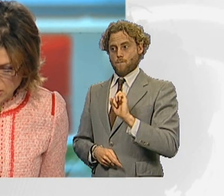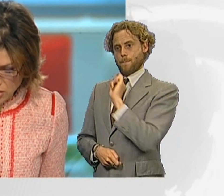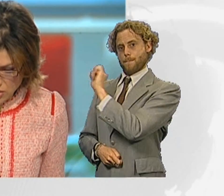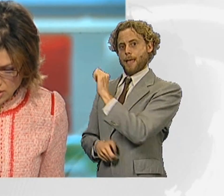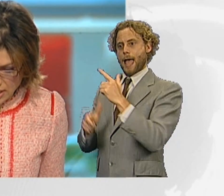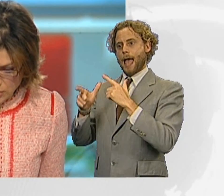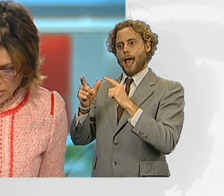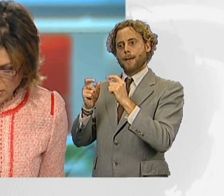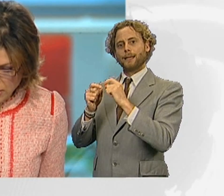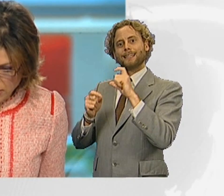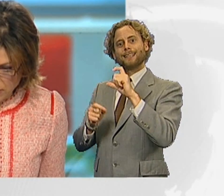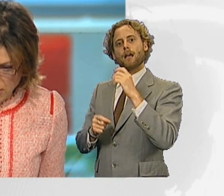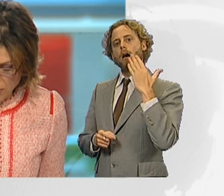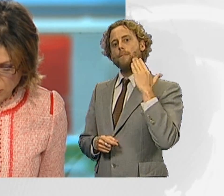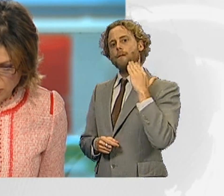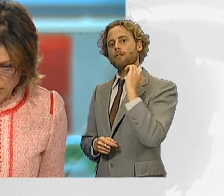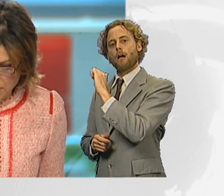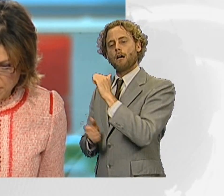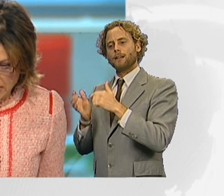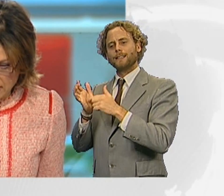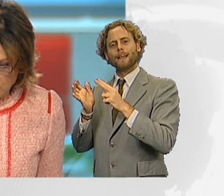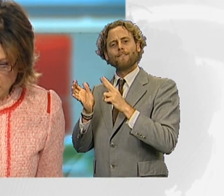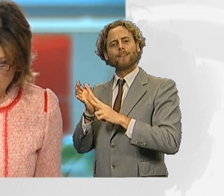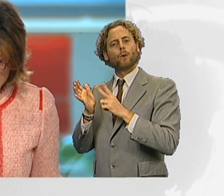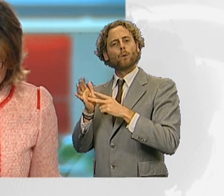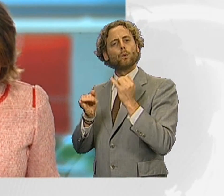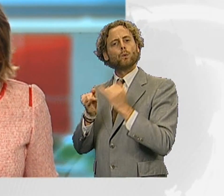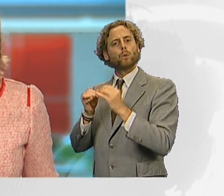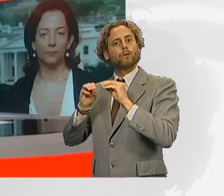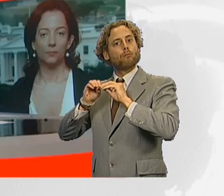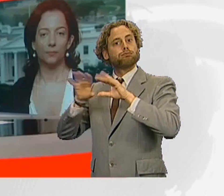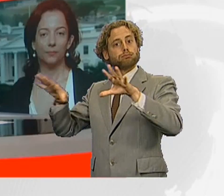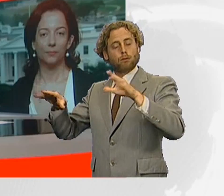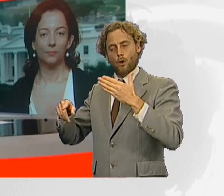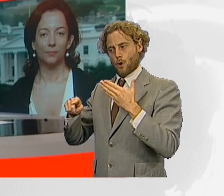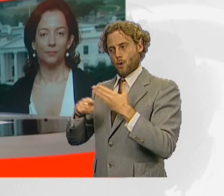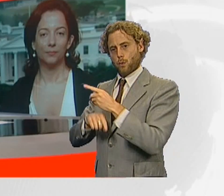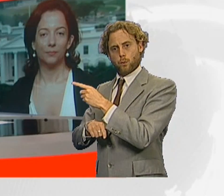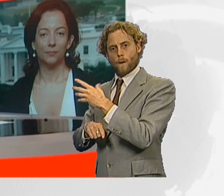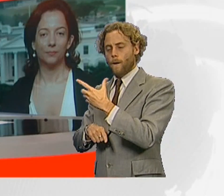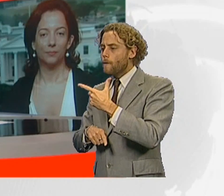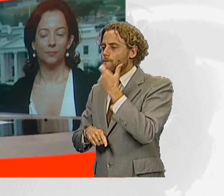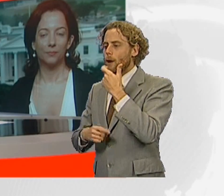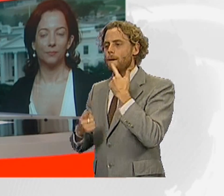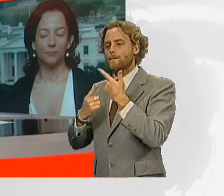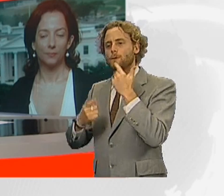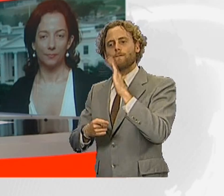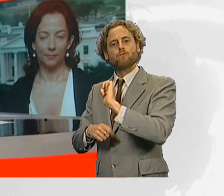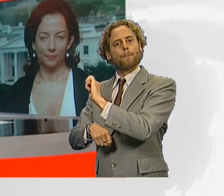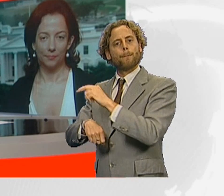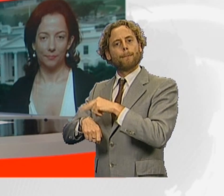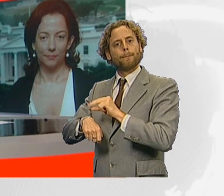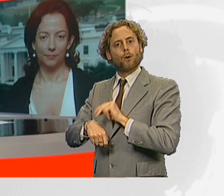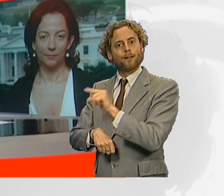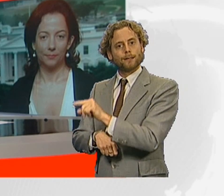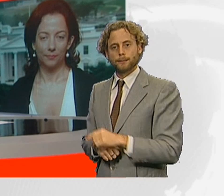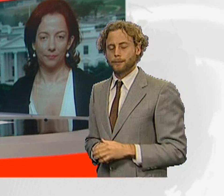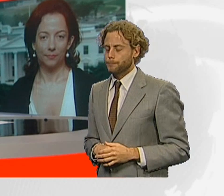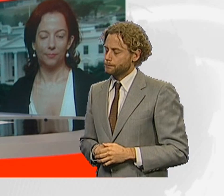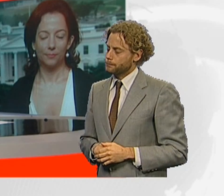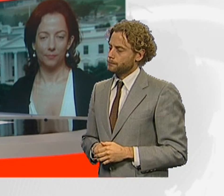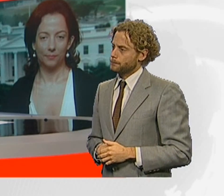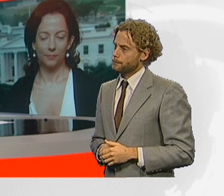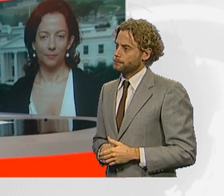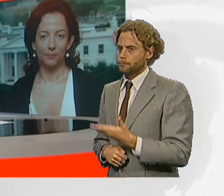ABC News Network via, of course, the police. We can join our correspondent now, Kim Khattas, who's with us.